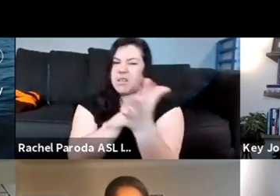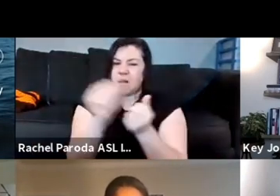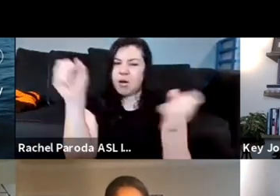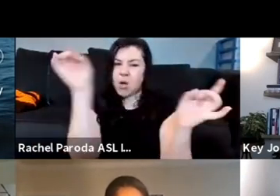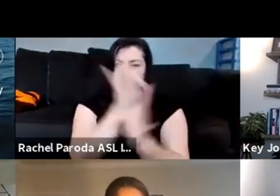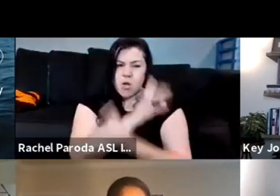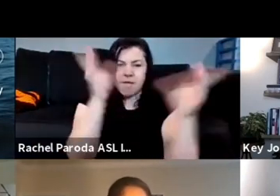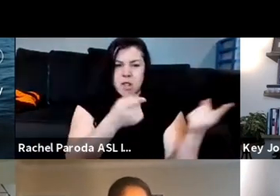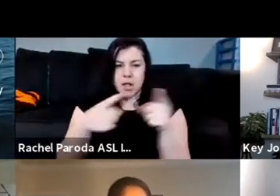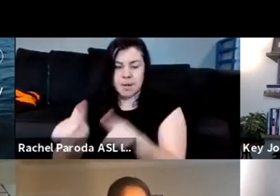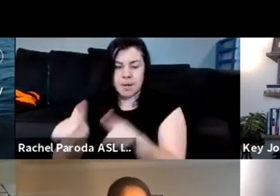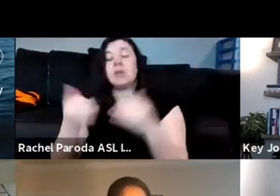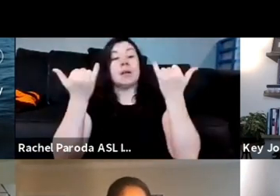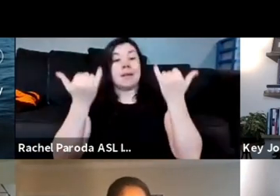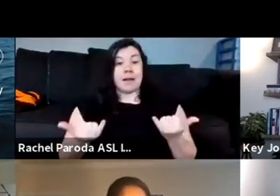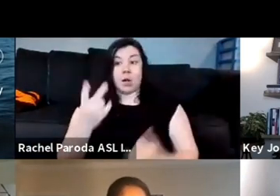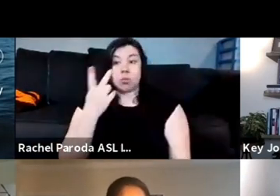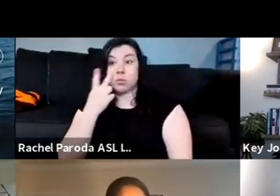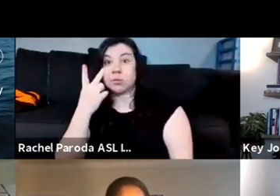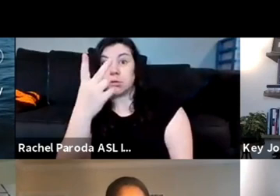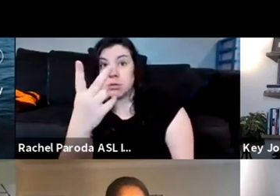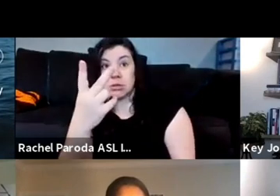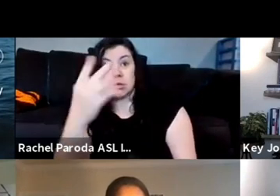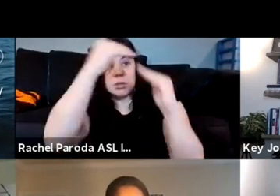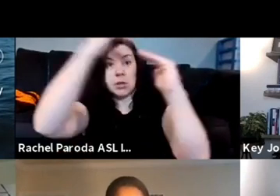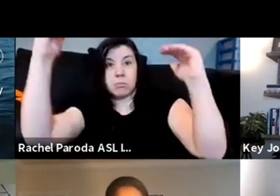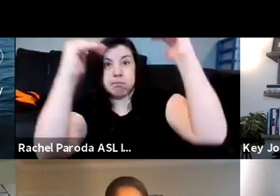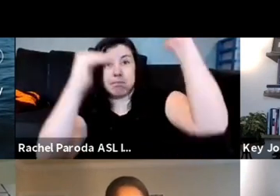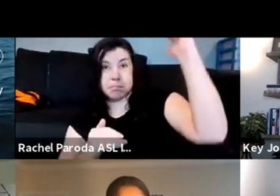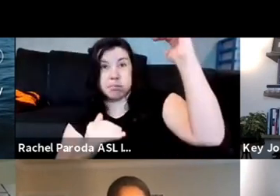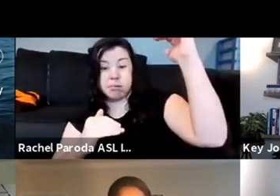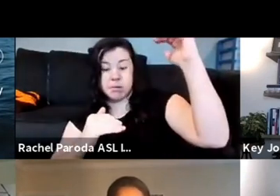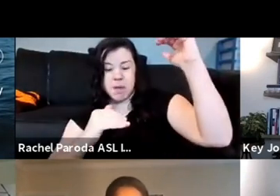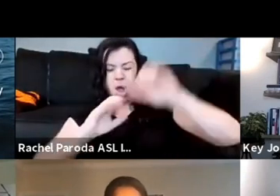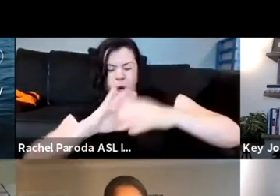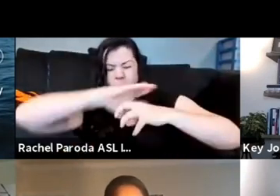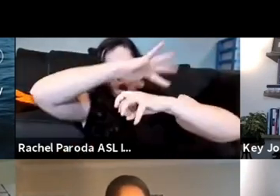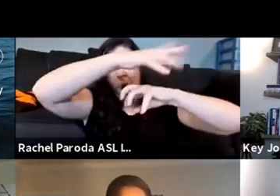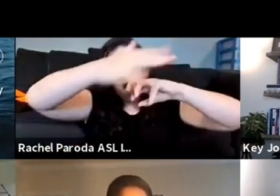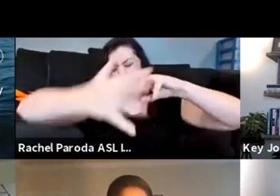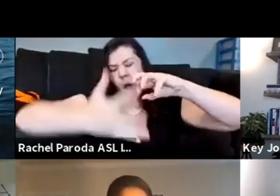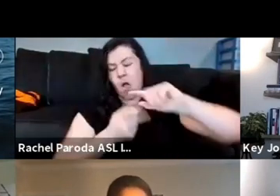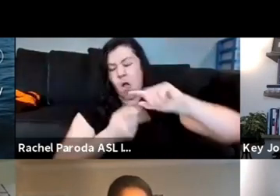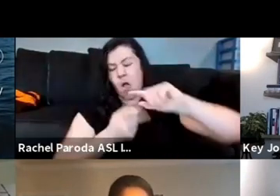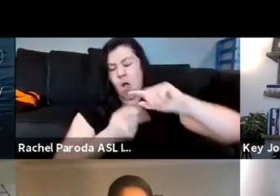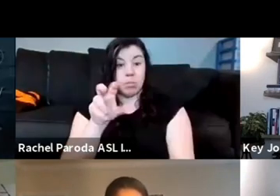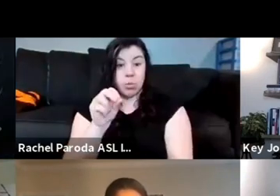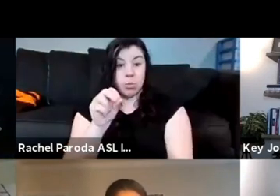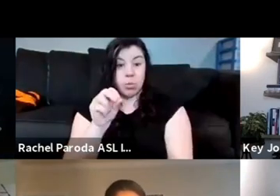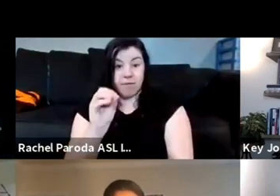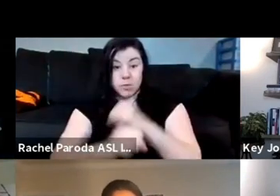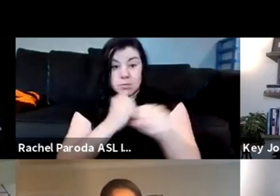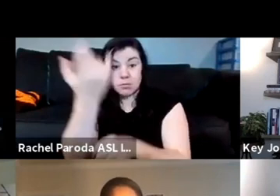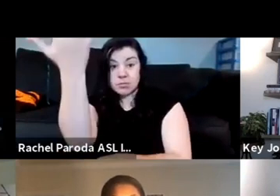to witness injustices in a firsthand way on a massive scale that would have been unimaginable decades ago and we've had to ask ourselves